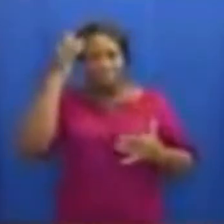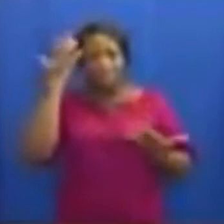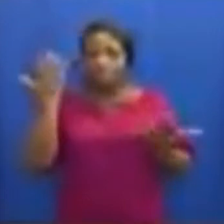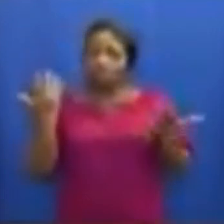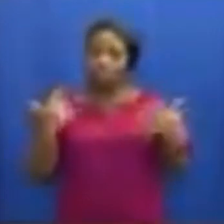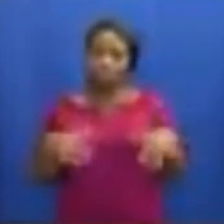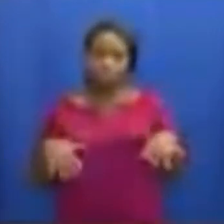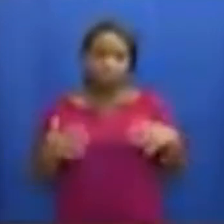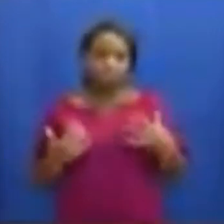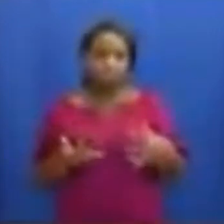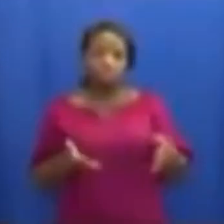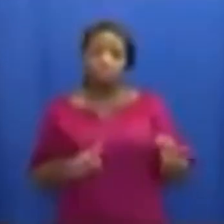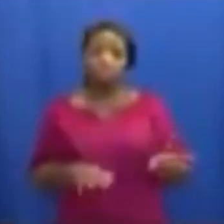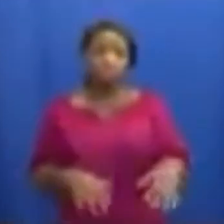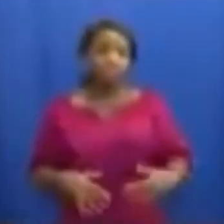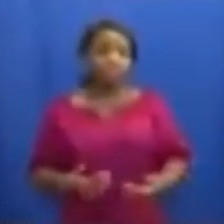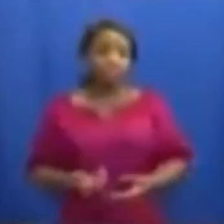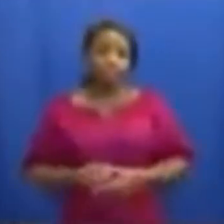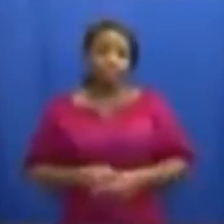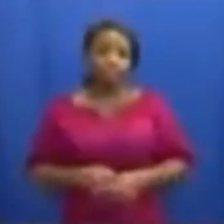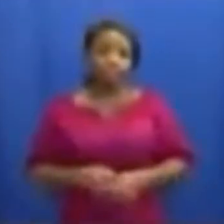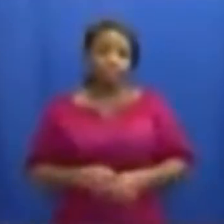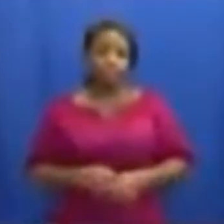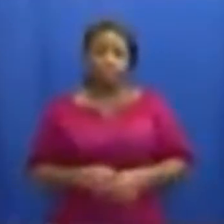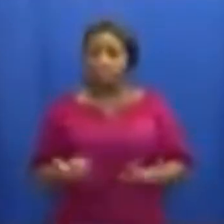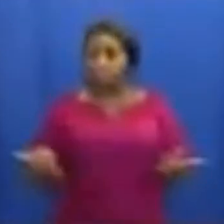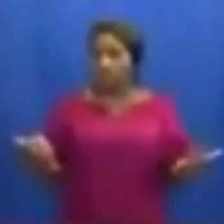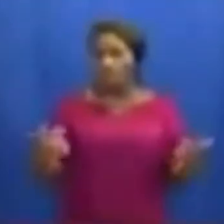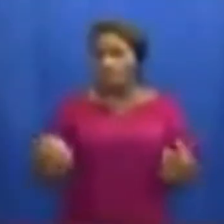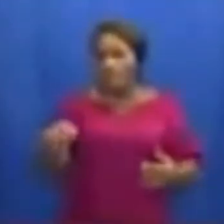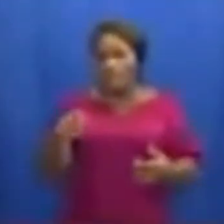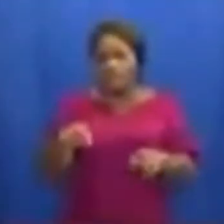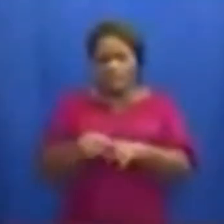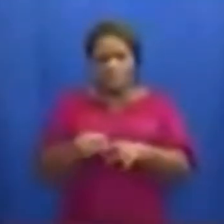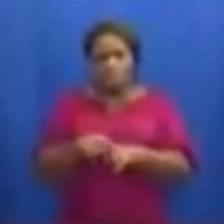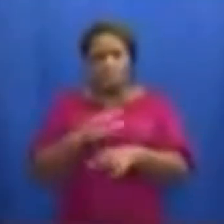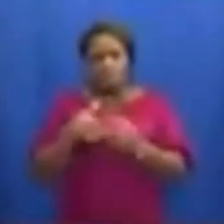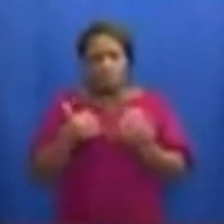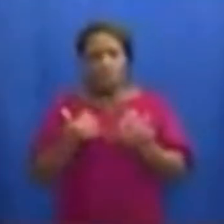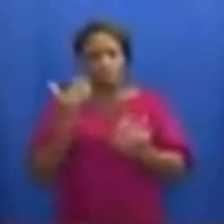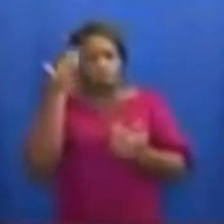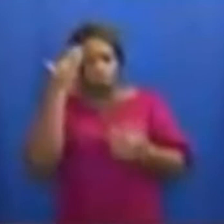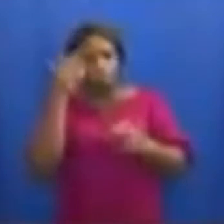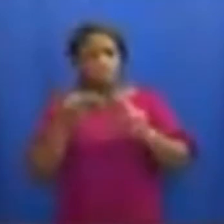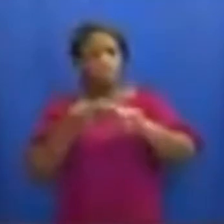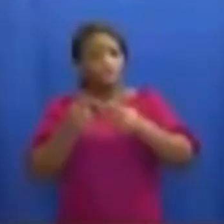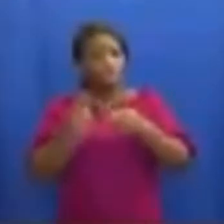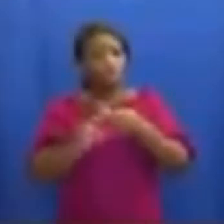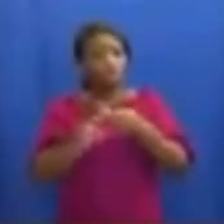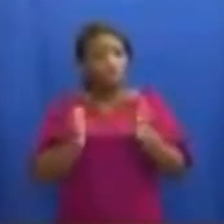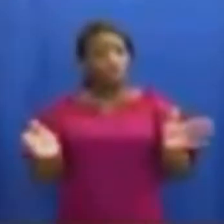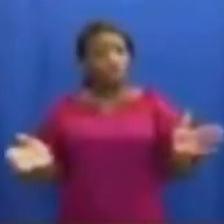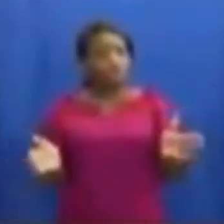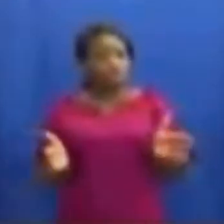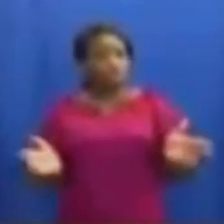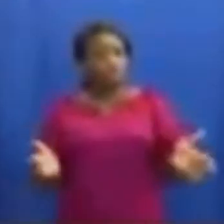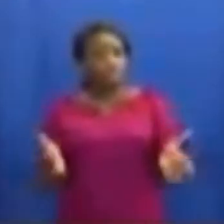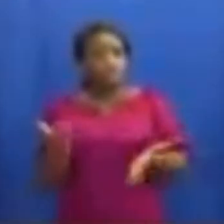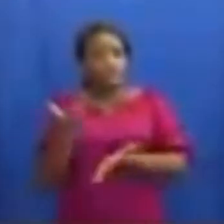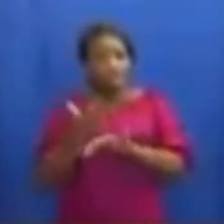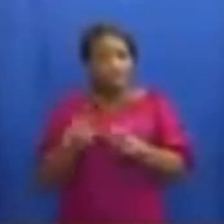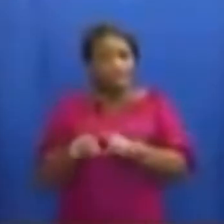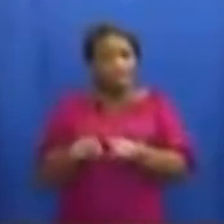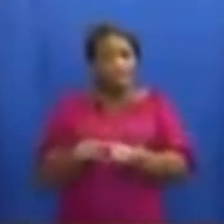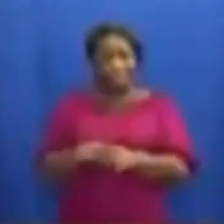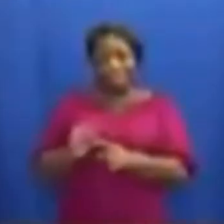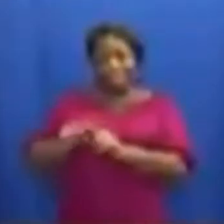sadly died. Inasmuch as these statistics are encouraging, in contrast to what is pertaining